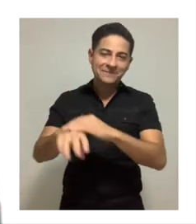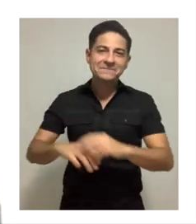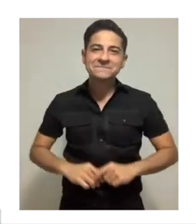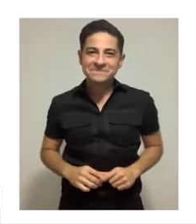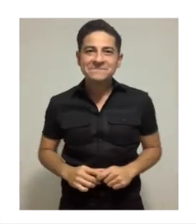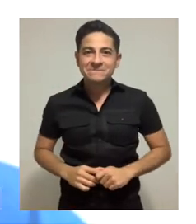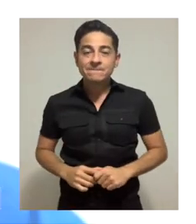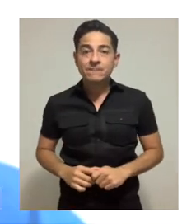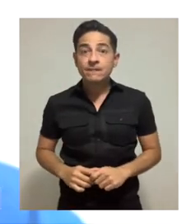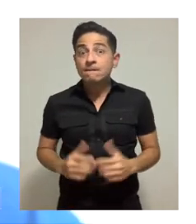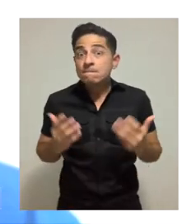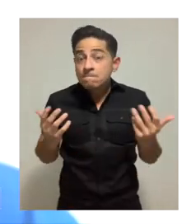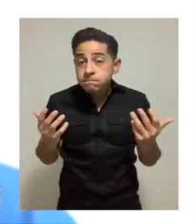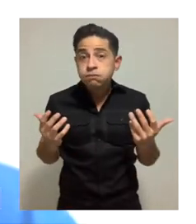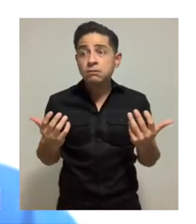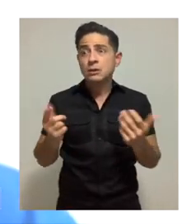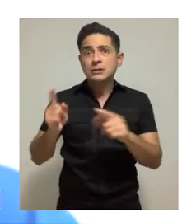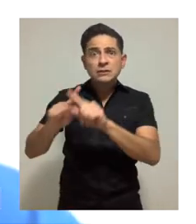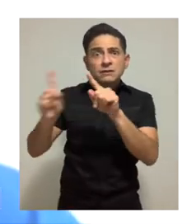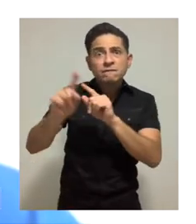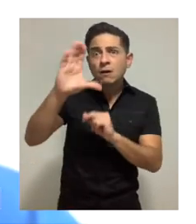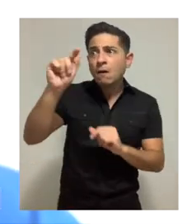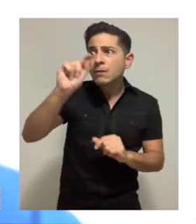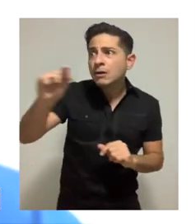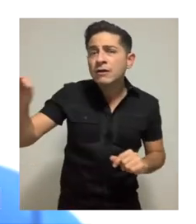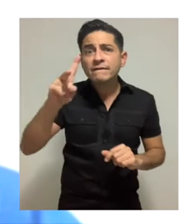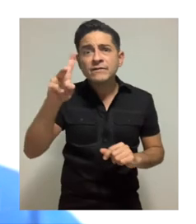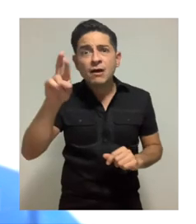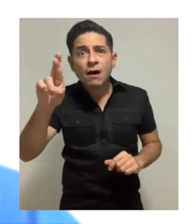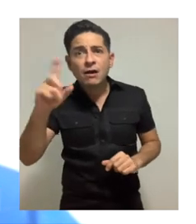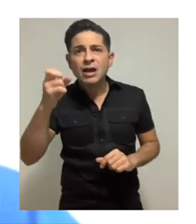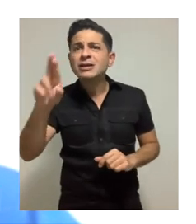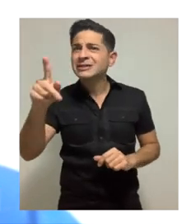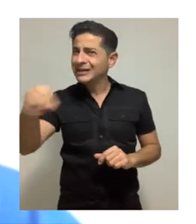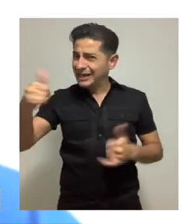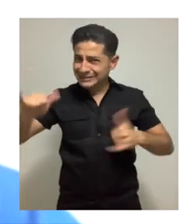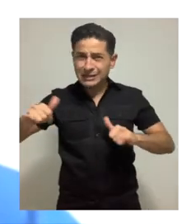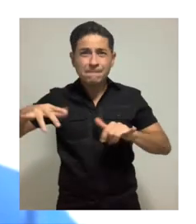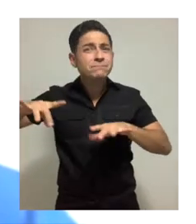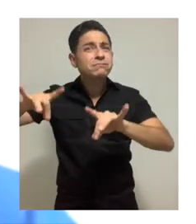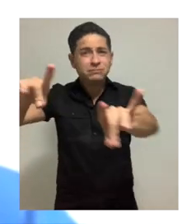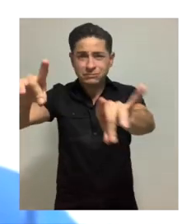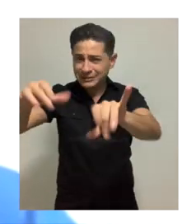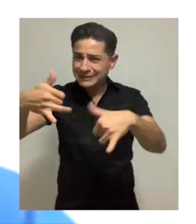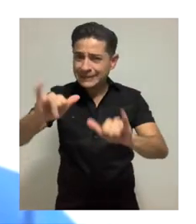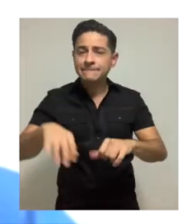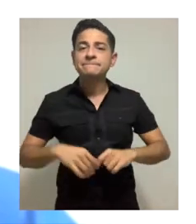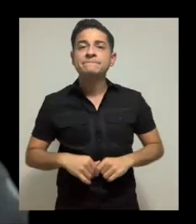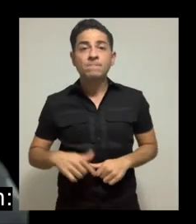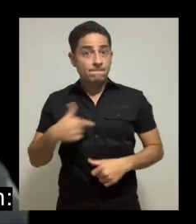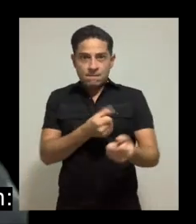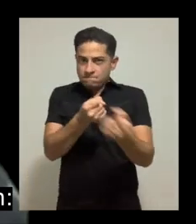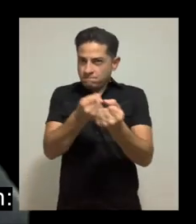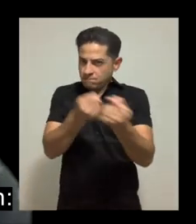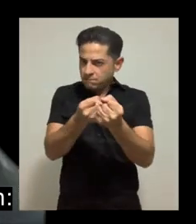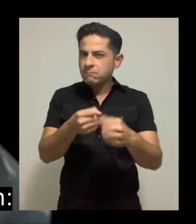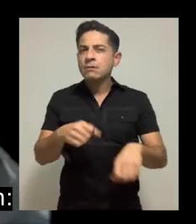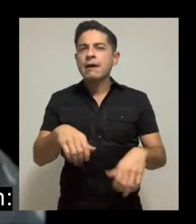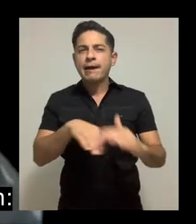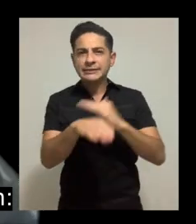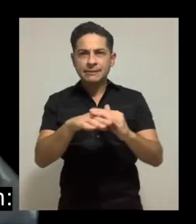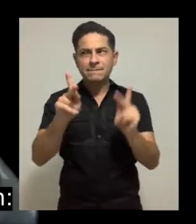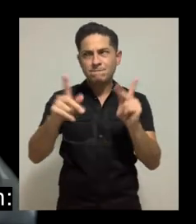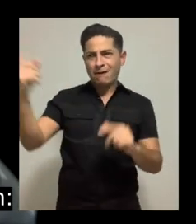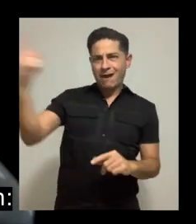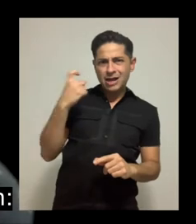accessible. There's still time for the majority of the players in VR and XR to get ahead of the game. As an advocate for